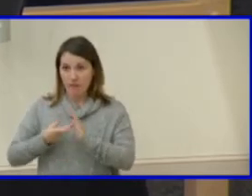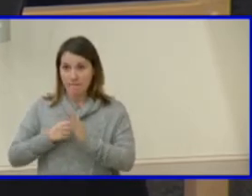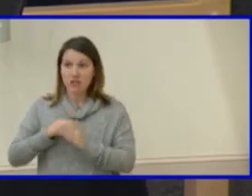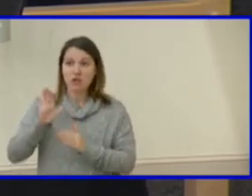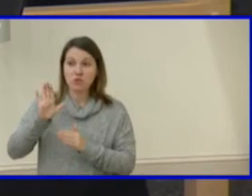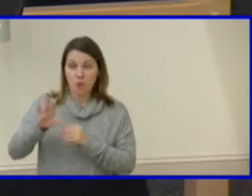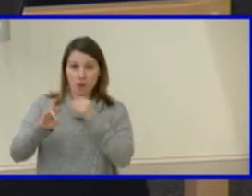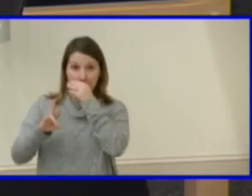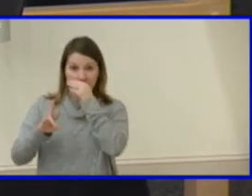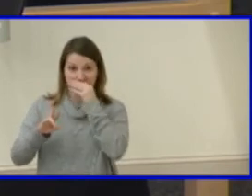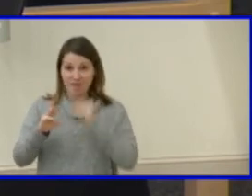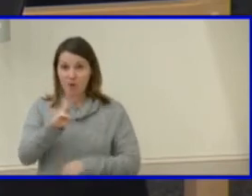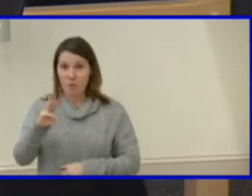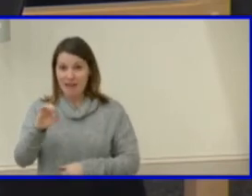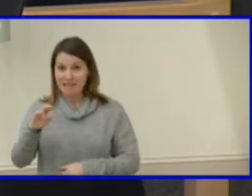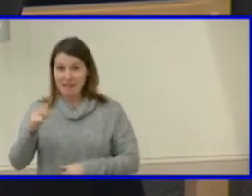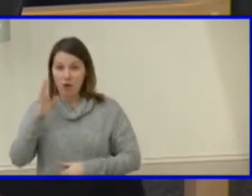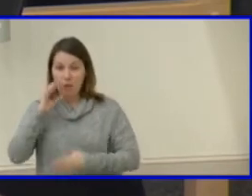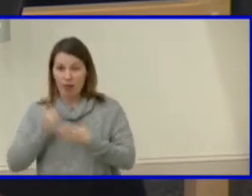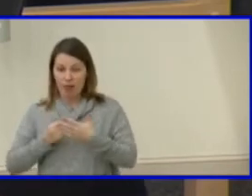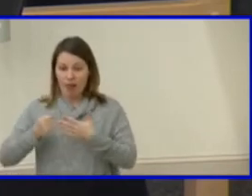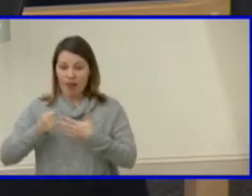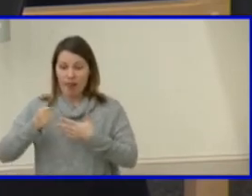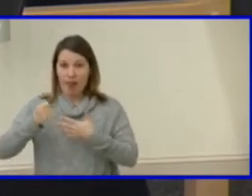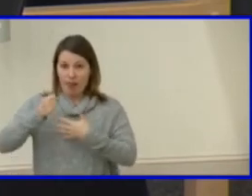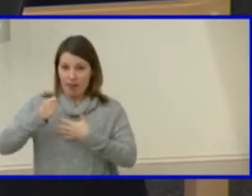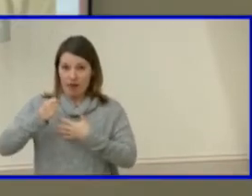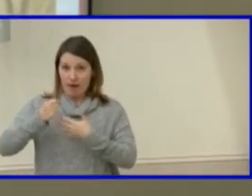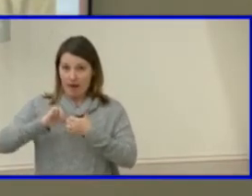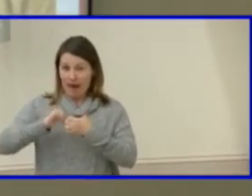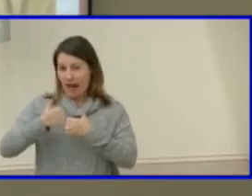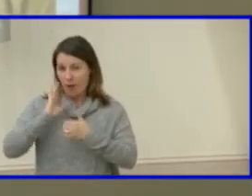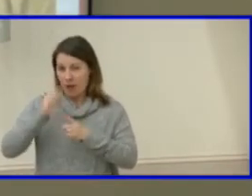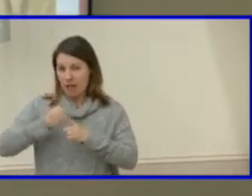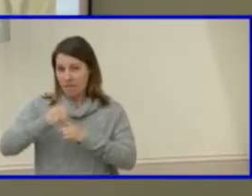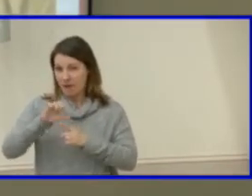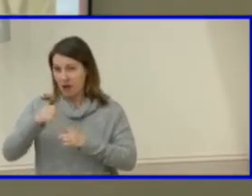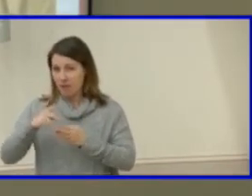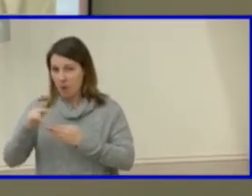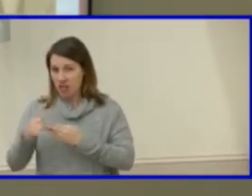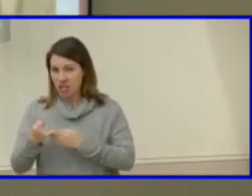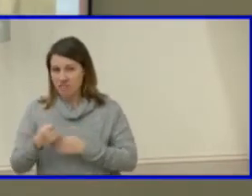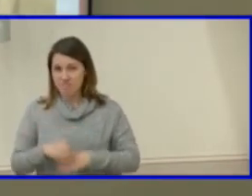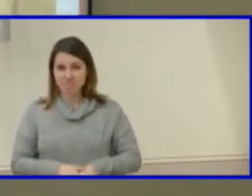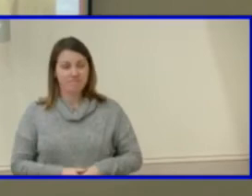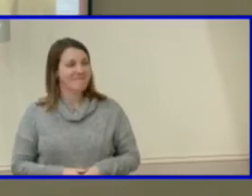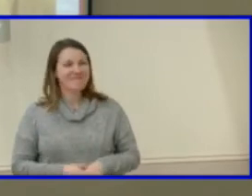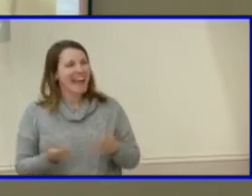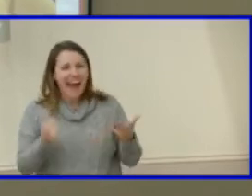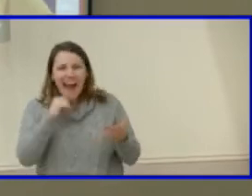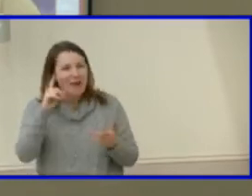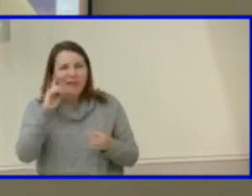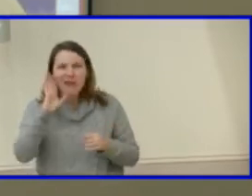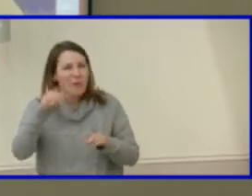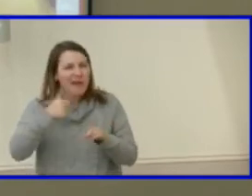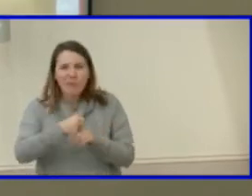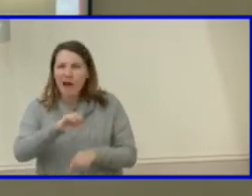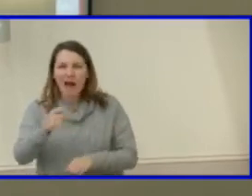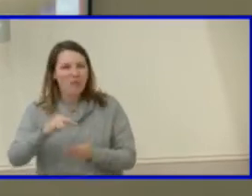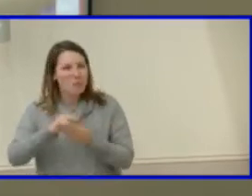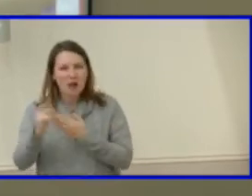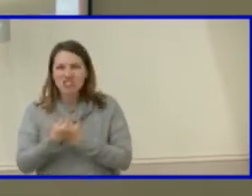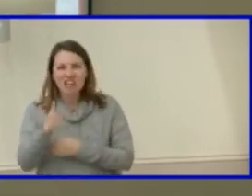the other projects that are scheduled right i would not think so i mean because when you look at this